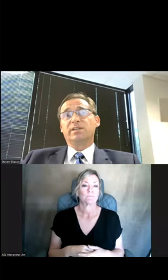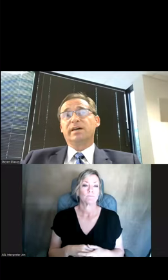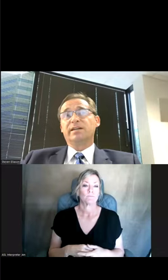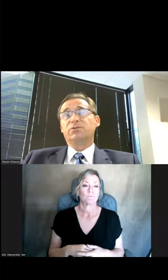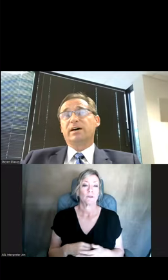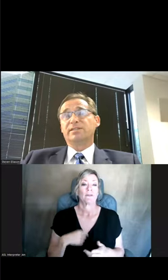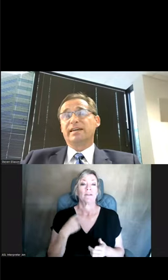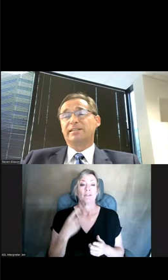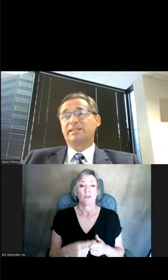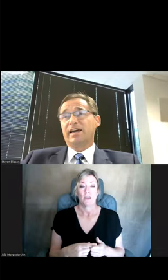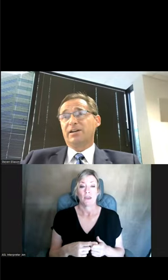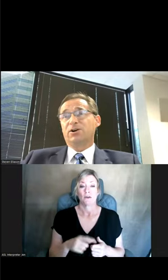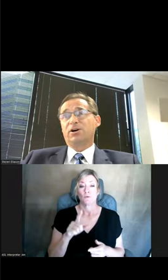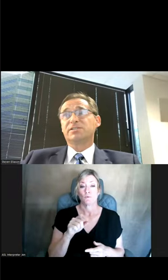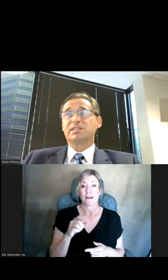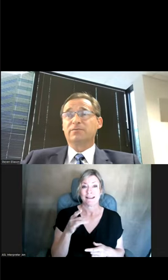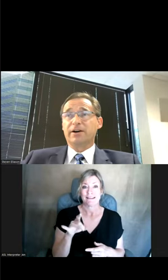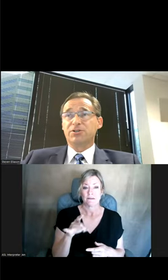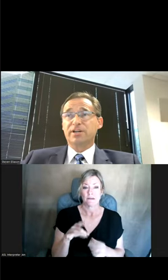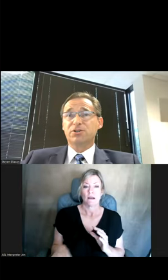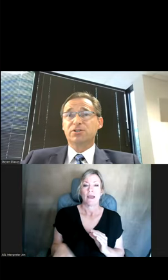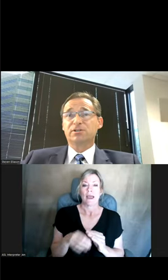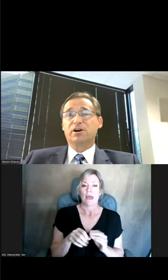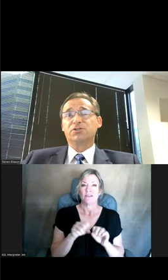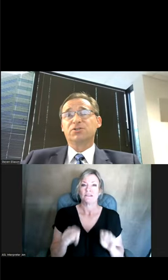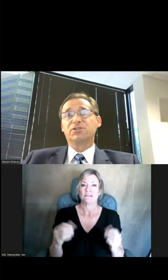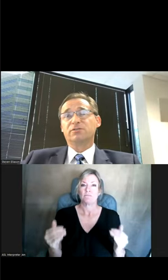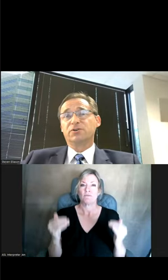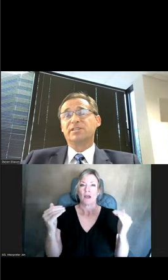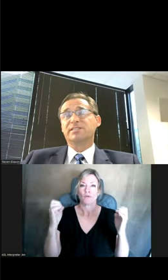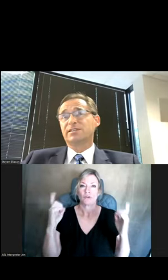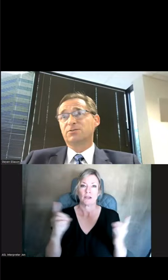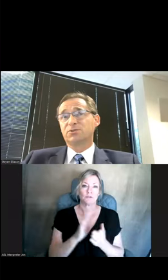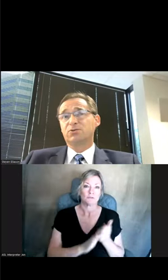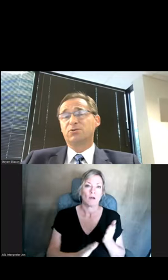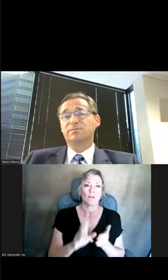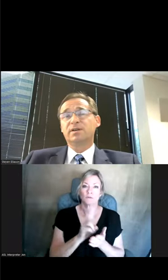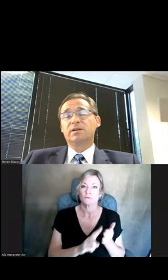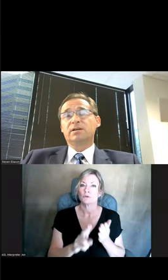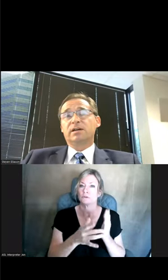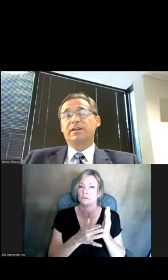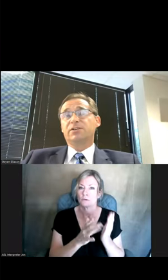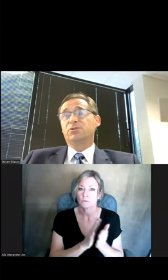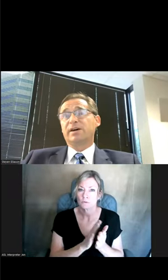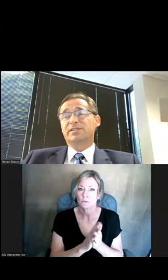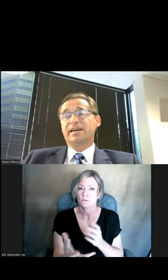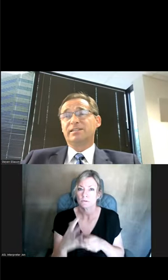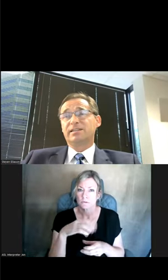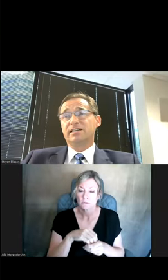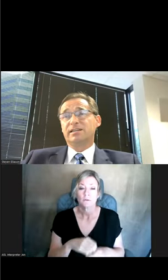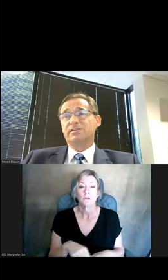We then, in 2018, added our system of higher education, colleges, universities, technical schools. And then in